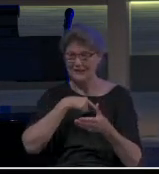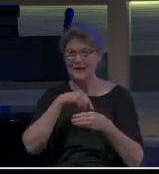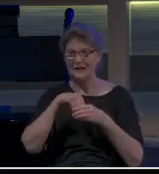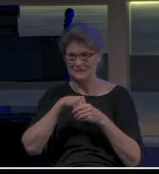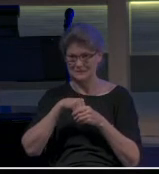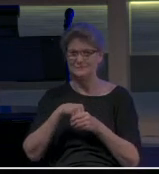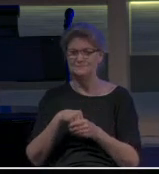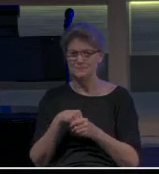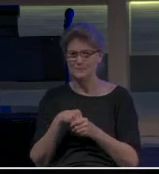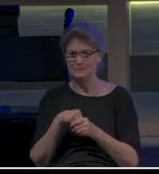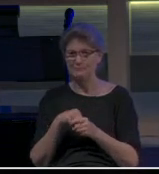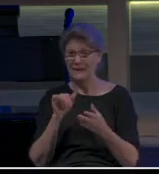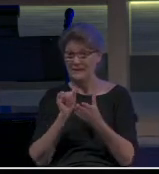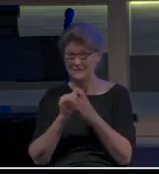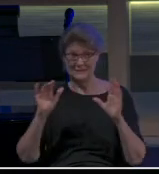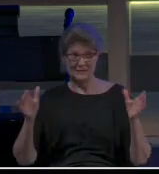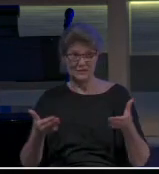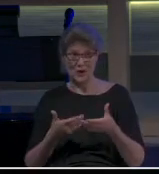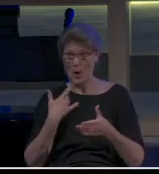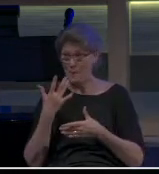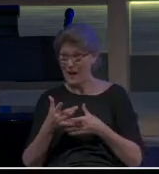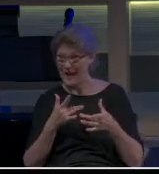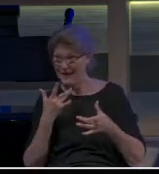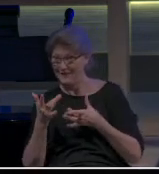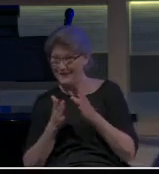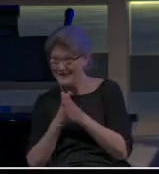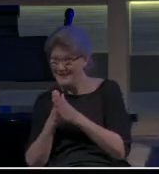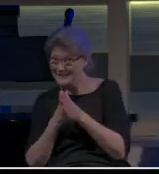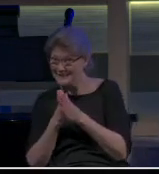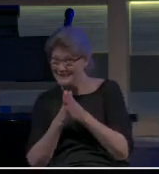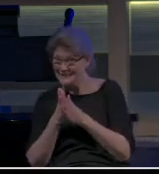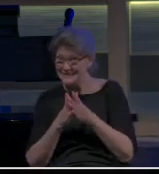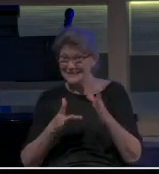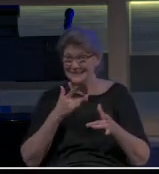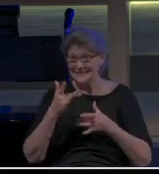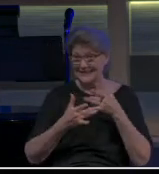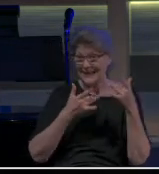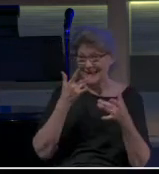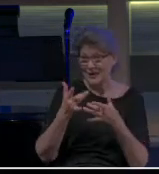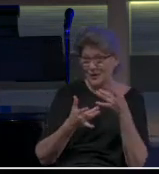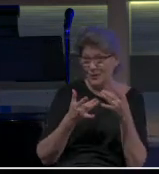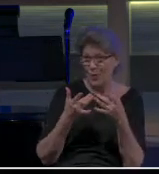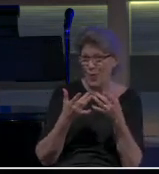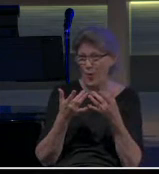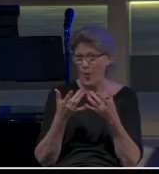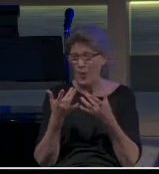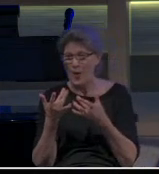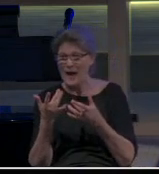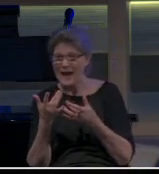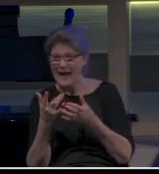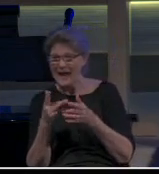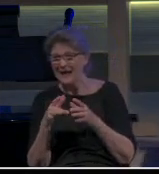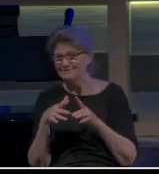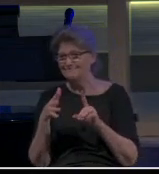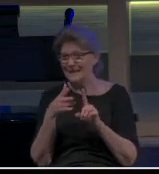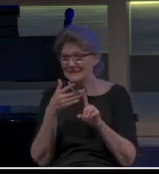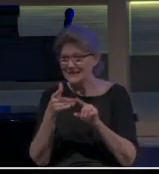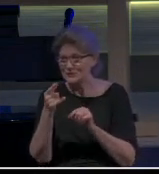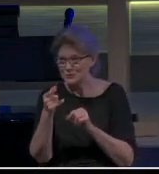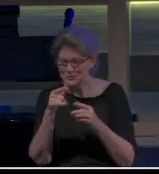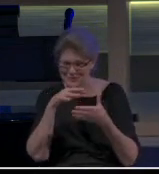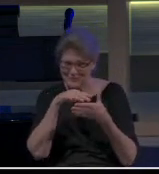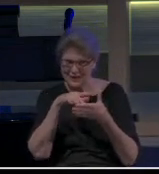I hope I have stimulated your study juices a little bit that you will commit yourself to reading